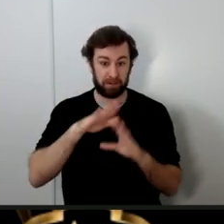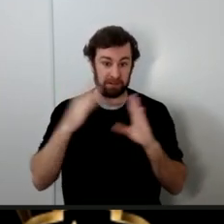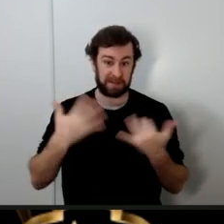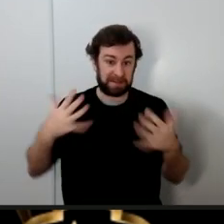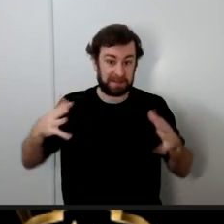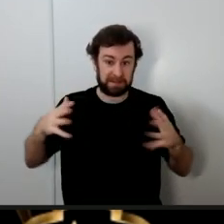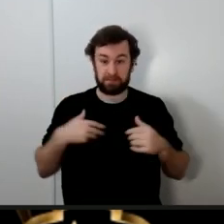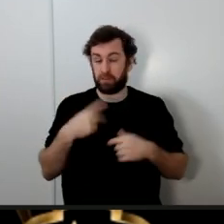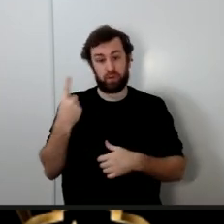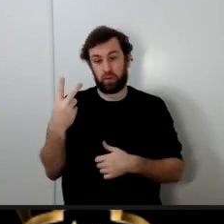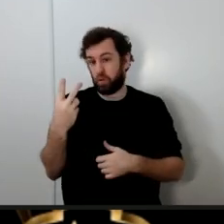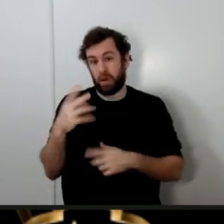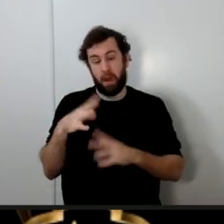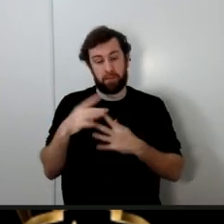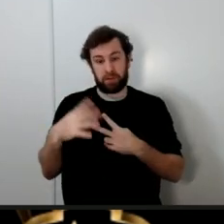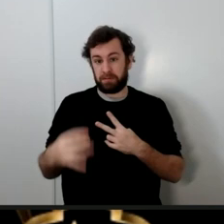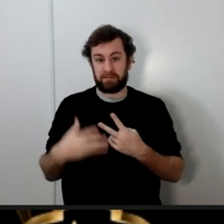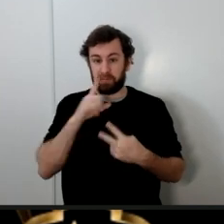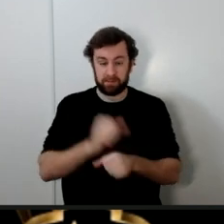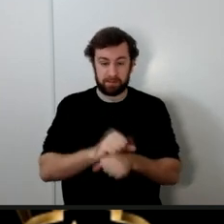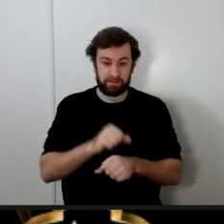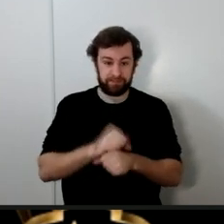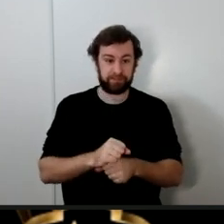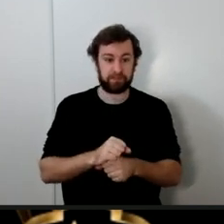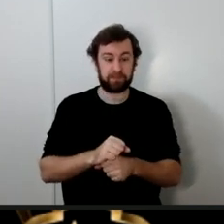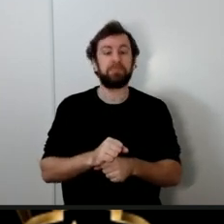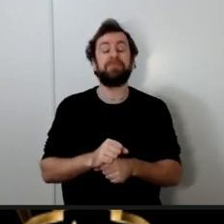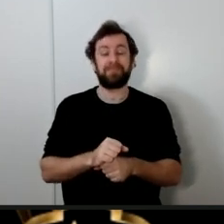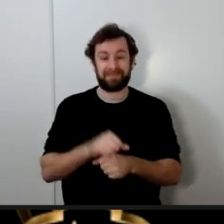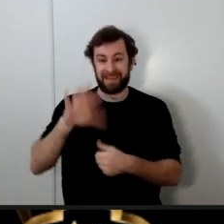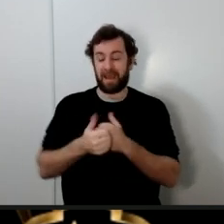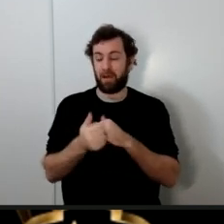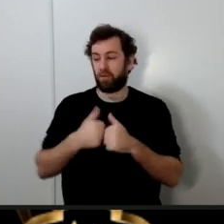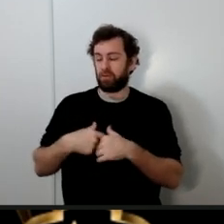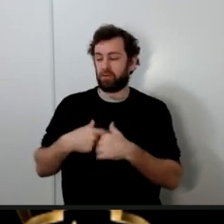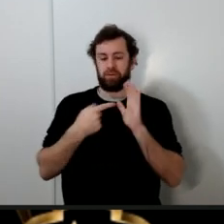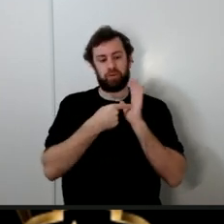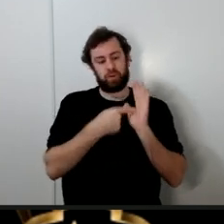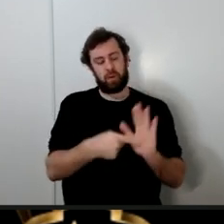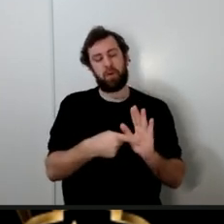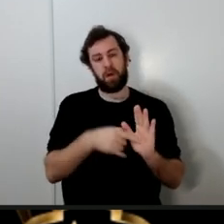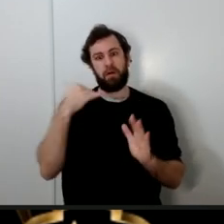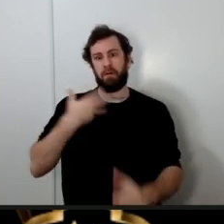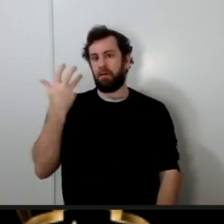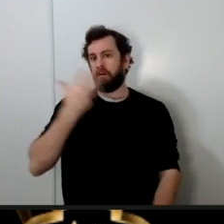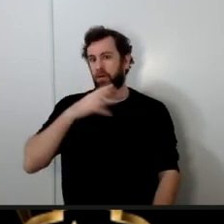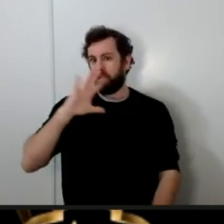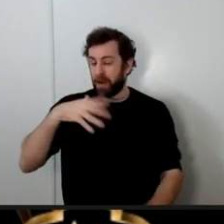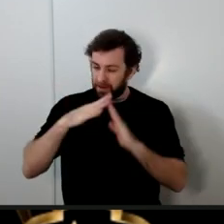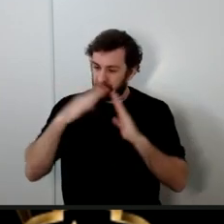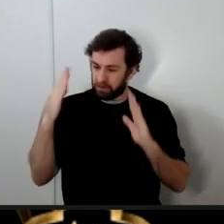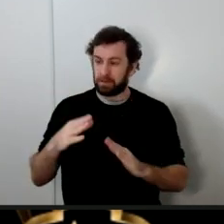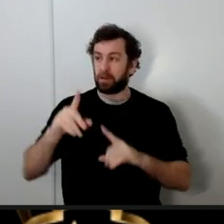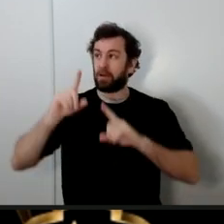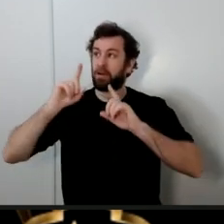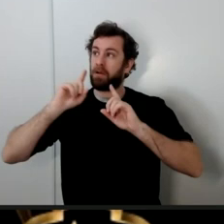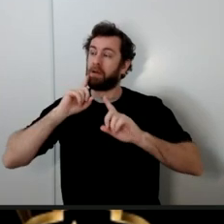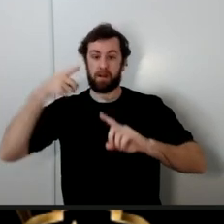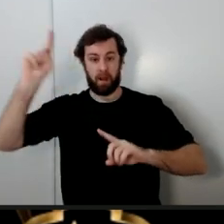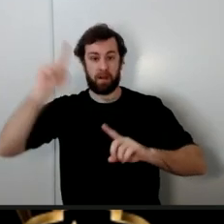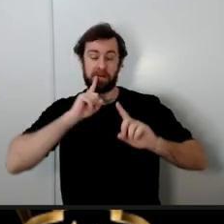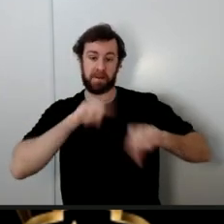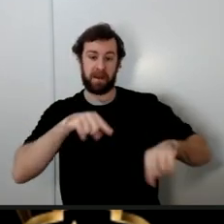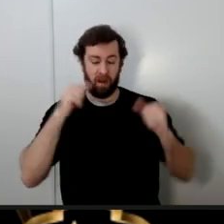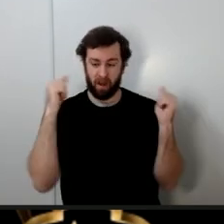and now you understand how Allah showed the virtue of the house of Fatima when God commanded all other companions